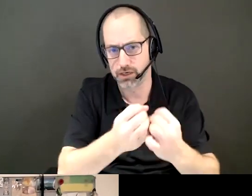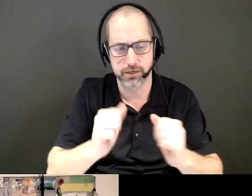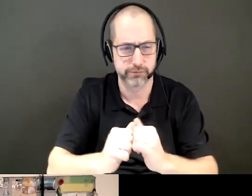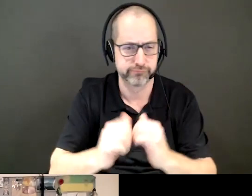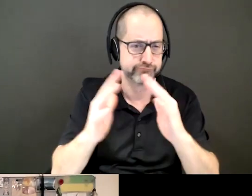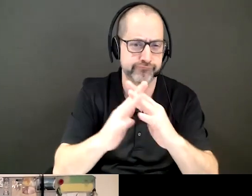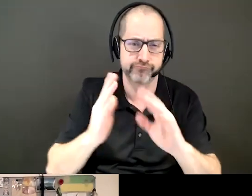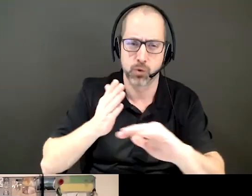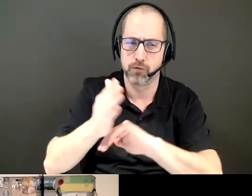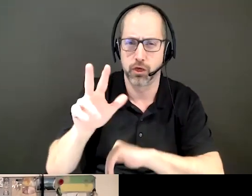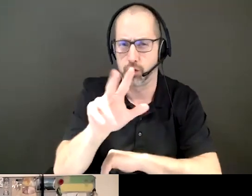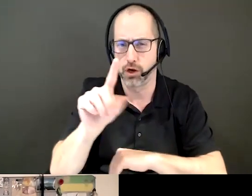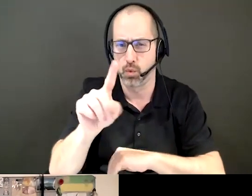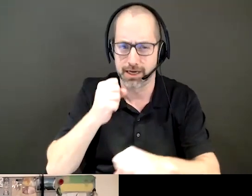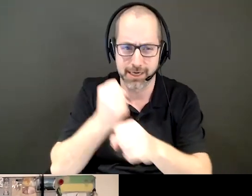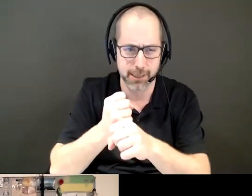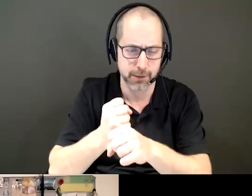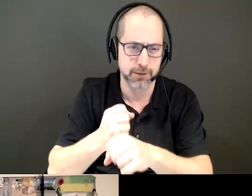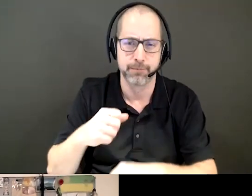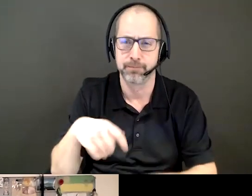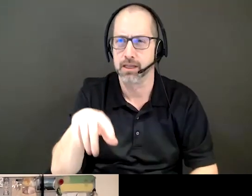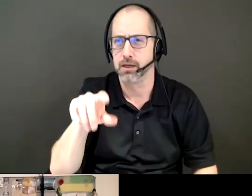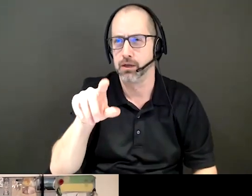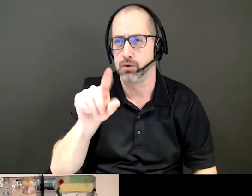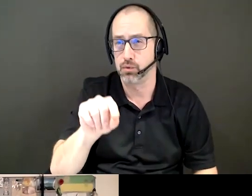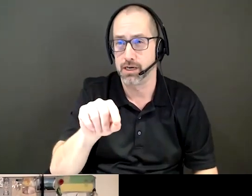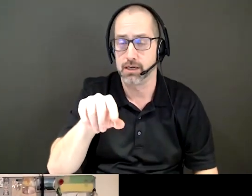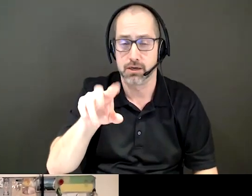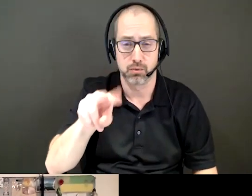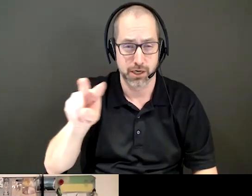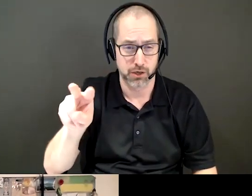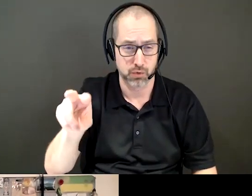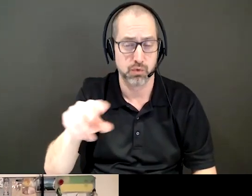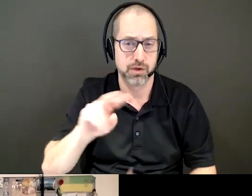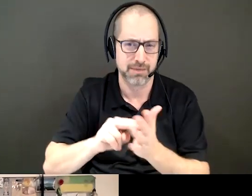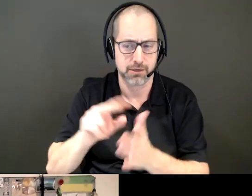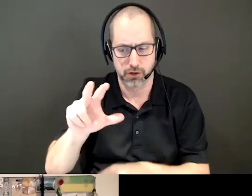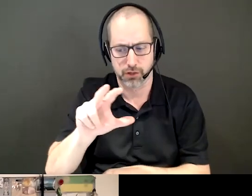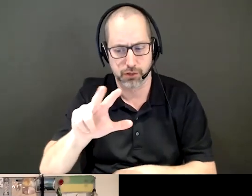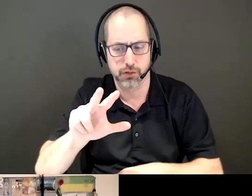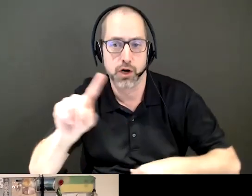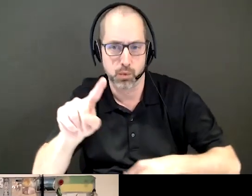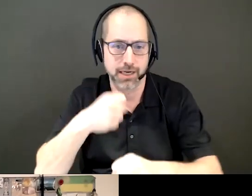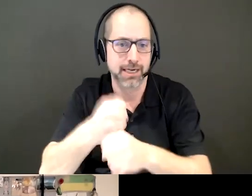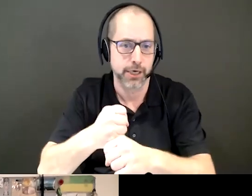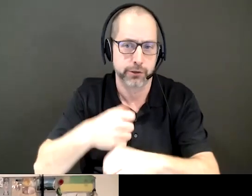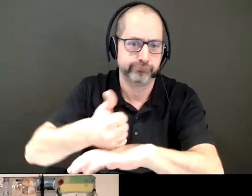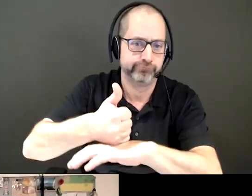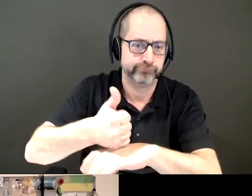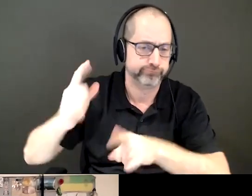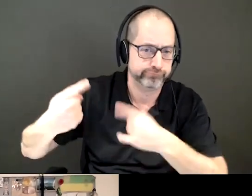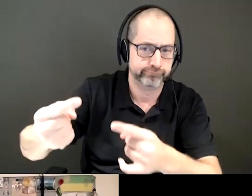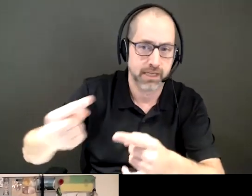just over 31 years. 2022 marks our 31st year. And we provide a variety of services